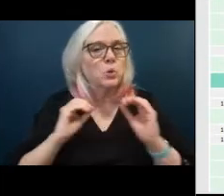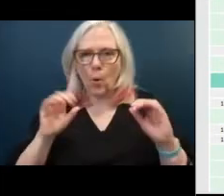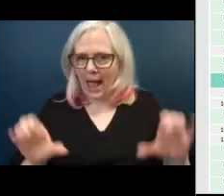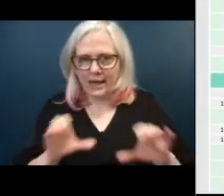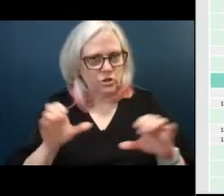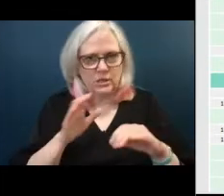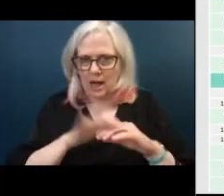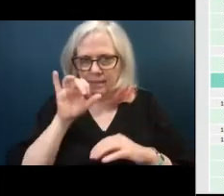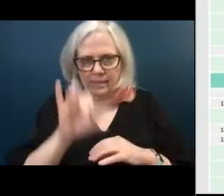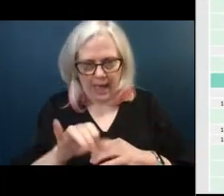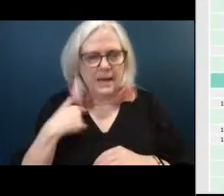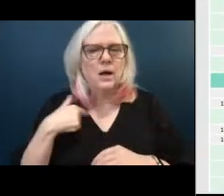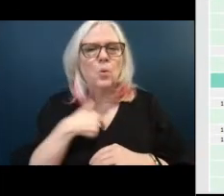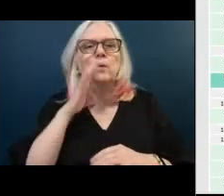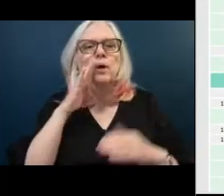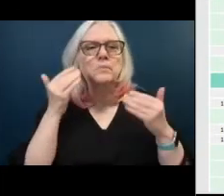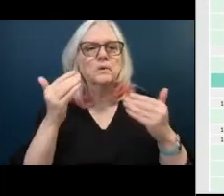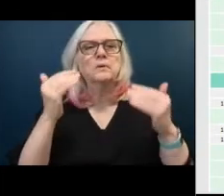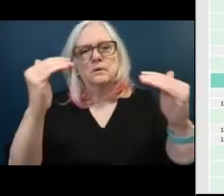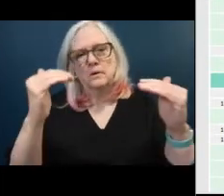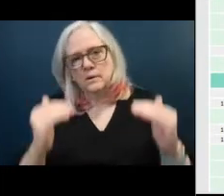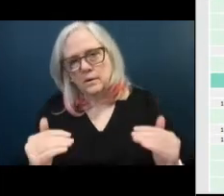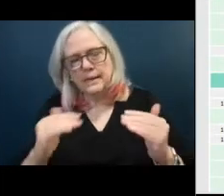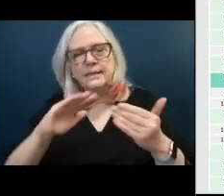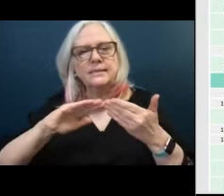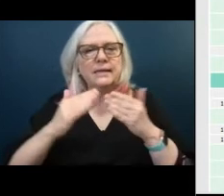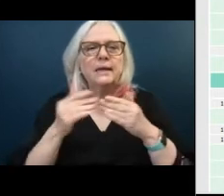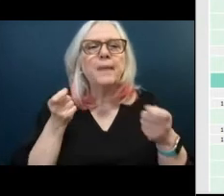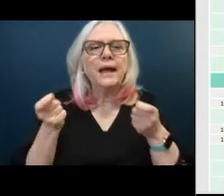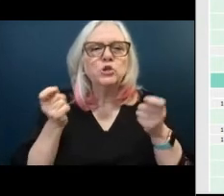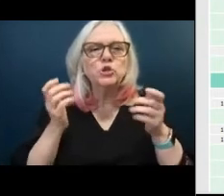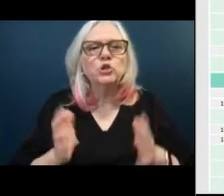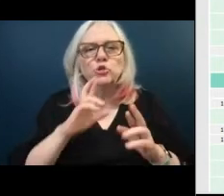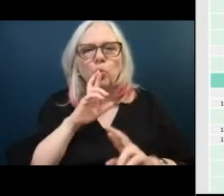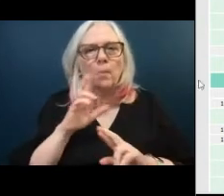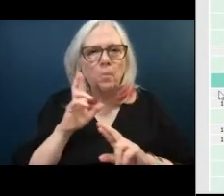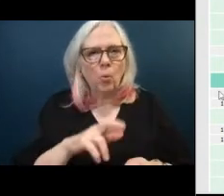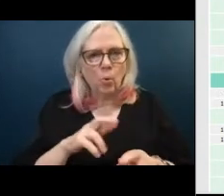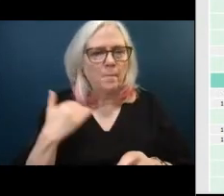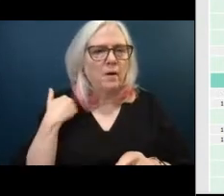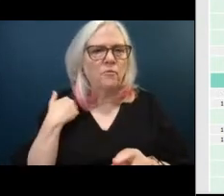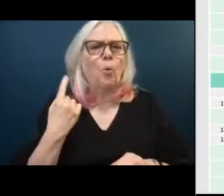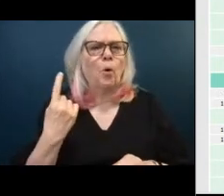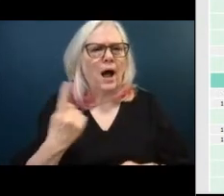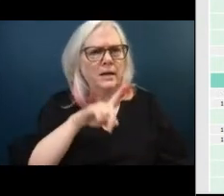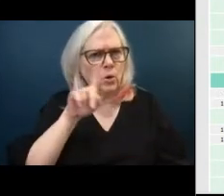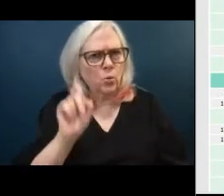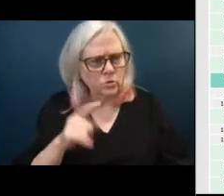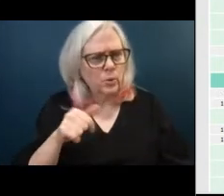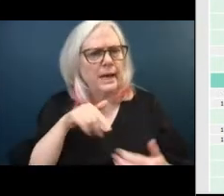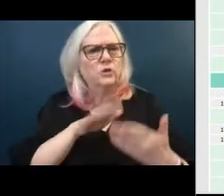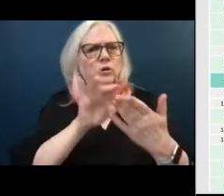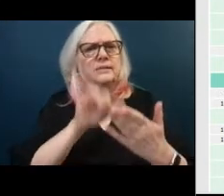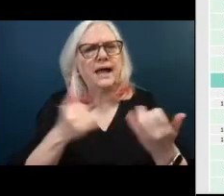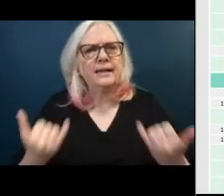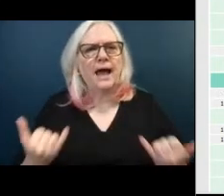so we're going to proceed to city manager's report earlier we had a question and you said we could address that now yes